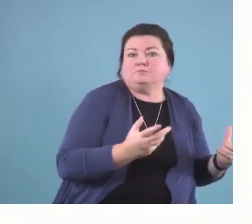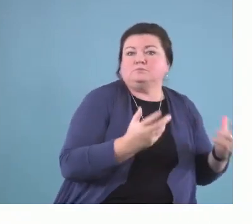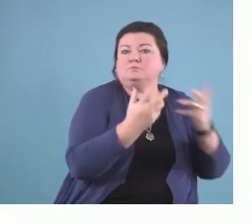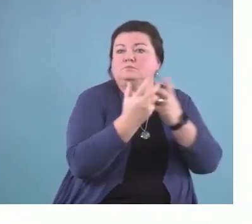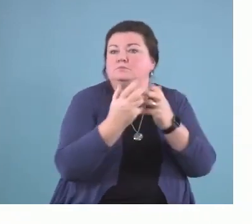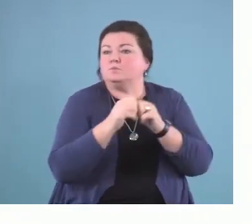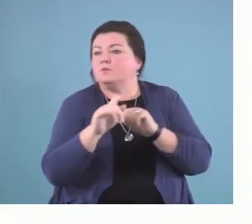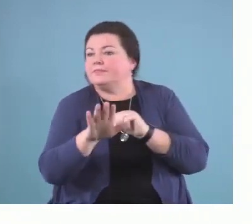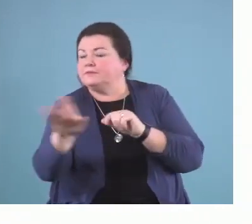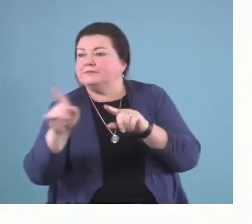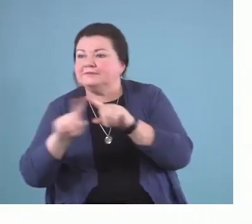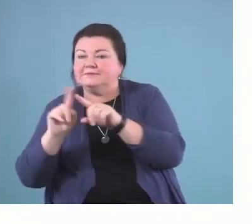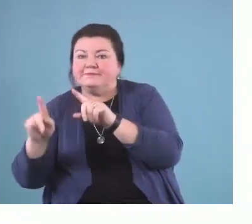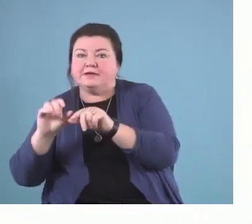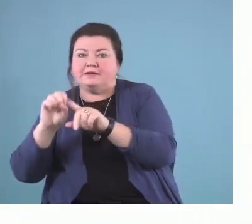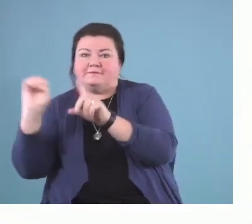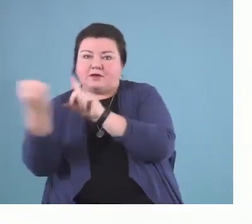and spheres of their environment.